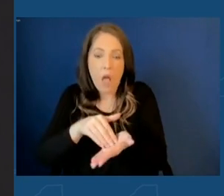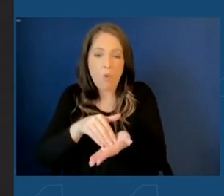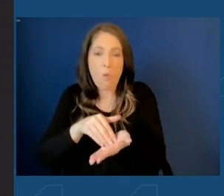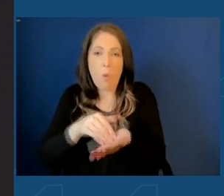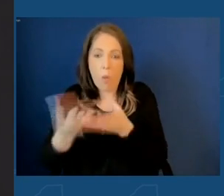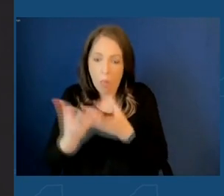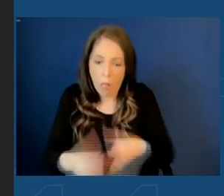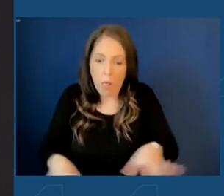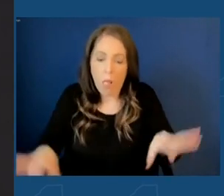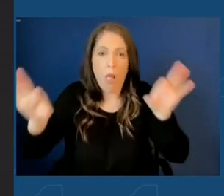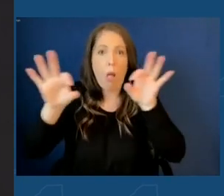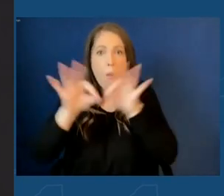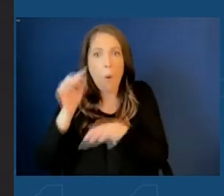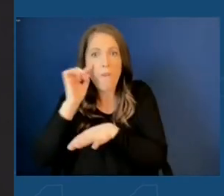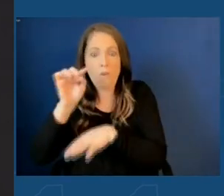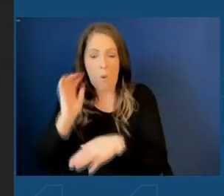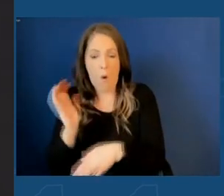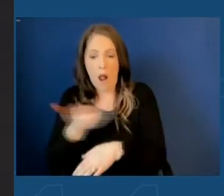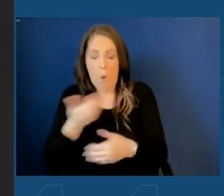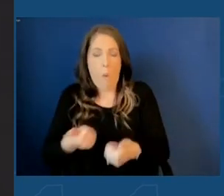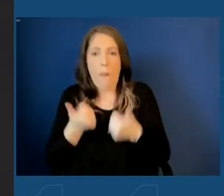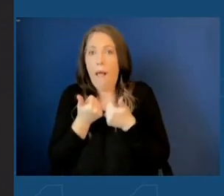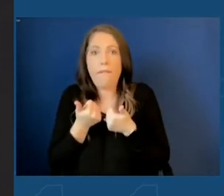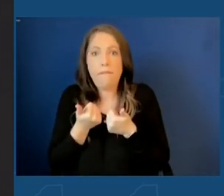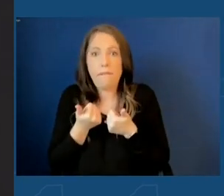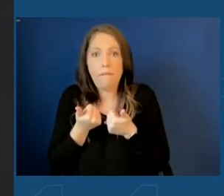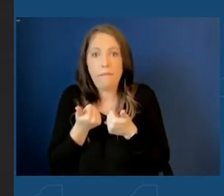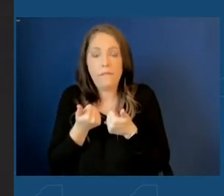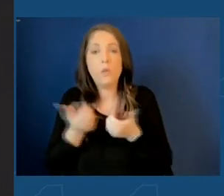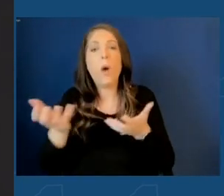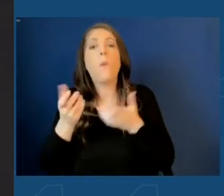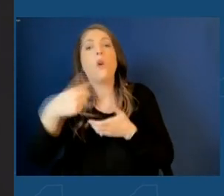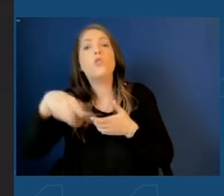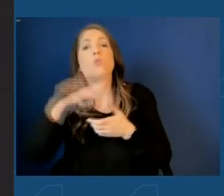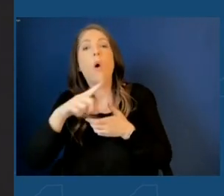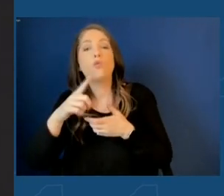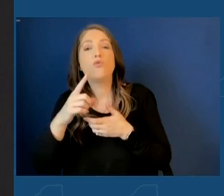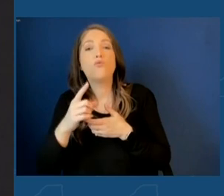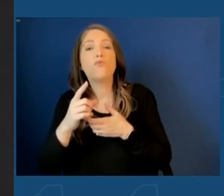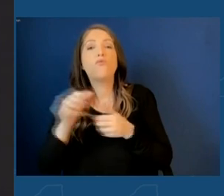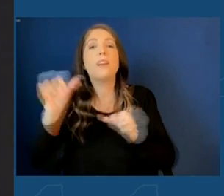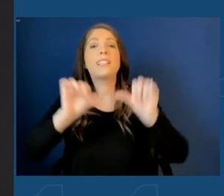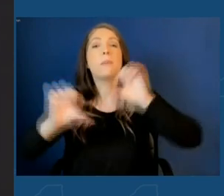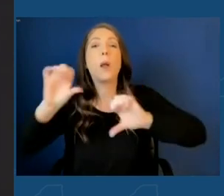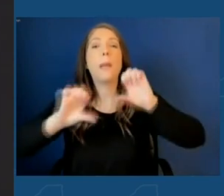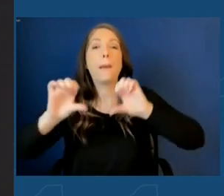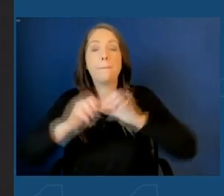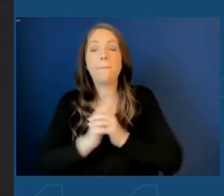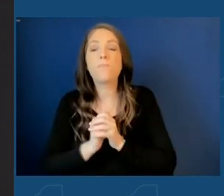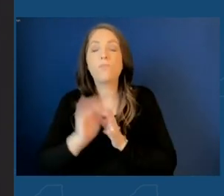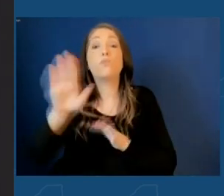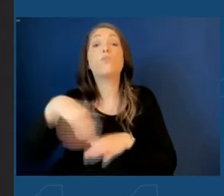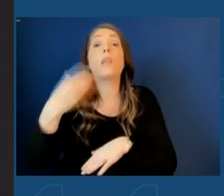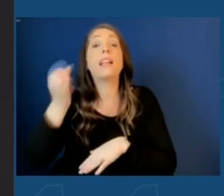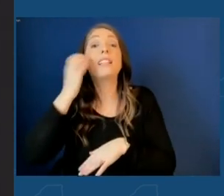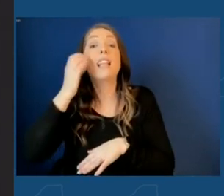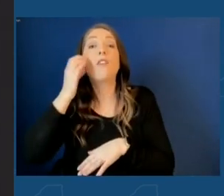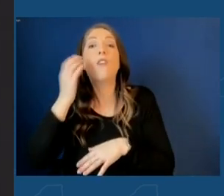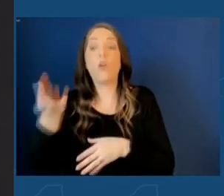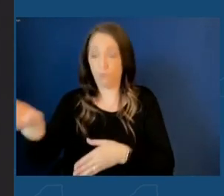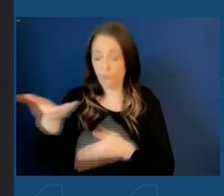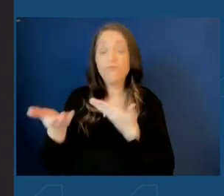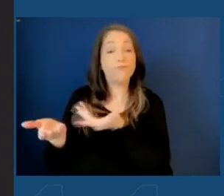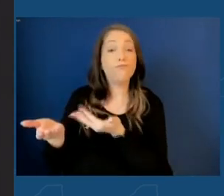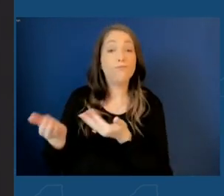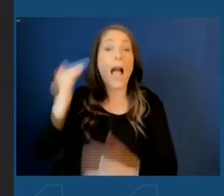tiny chip, that I just want all of you to do an experiment with me. Pull out your cell phone for a second. Everybody pull out your cell phone. I know you all have them.